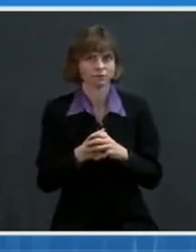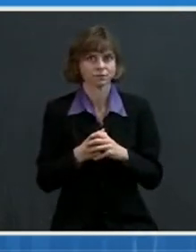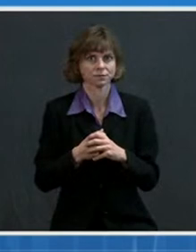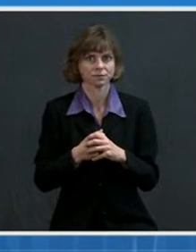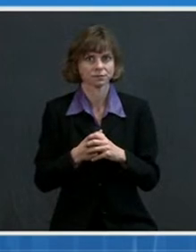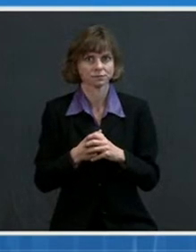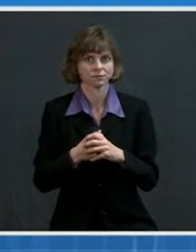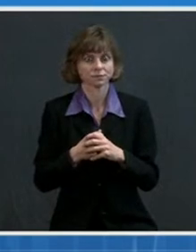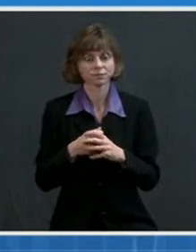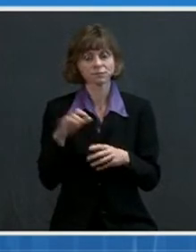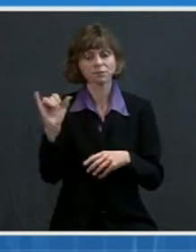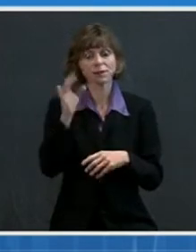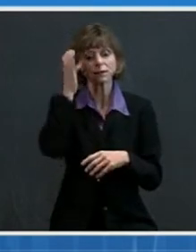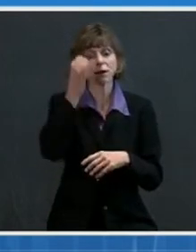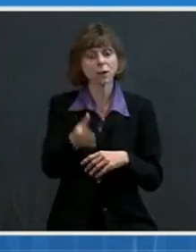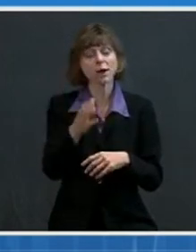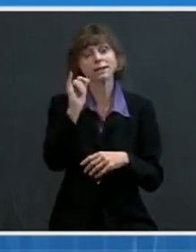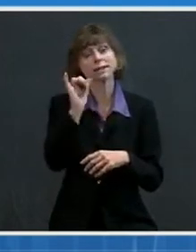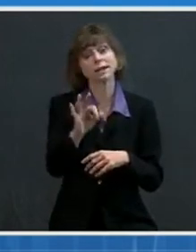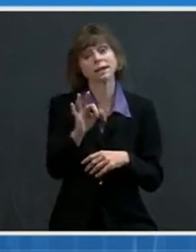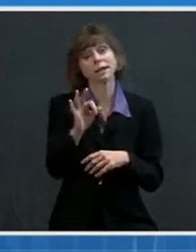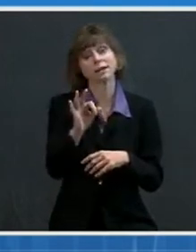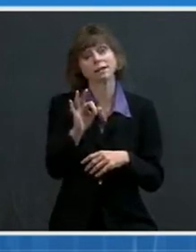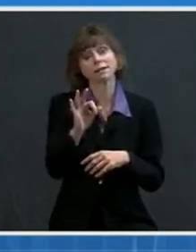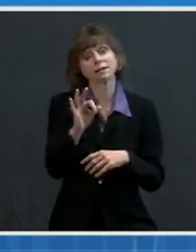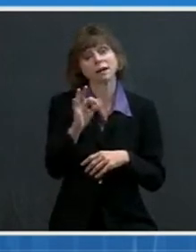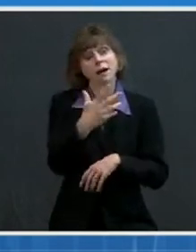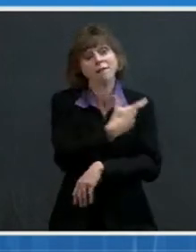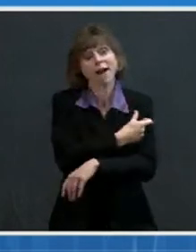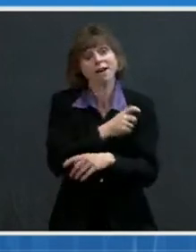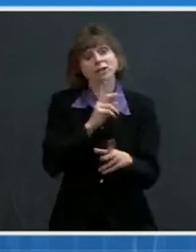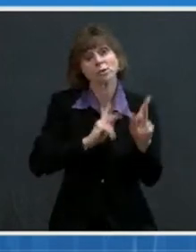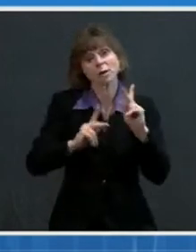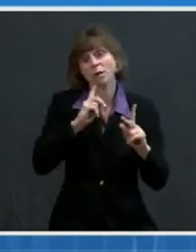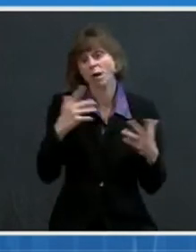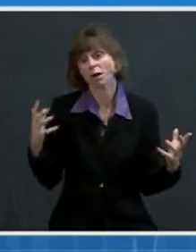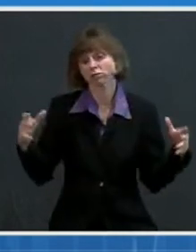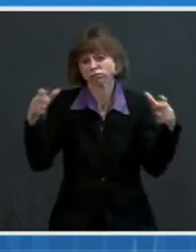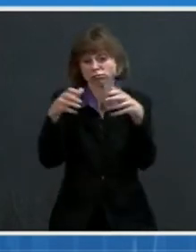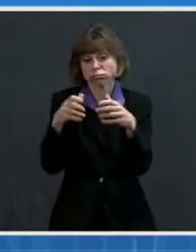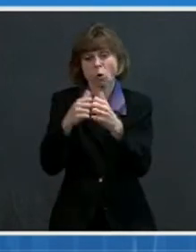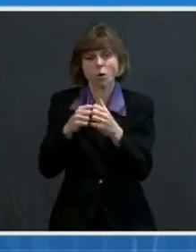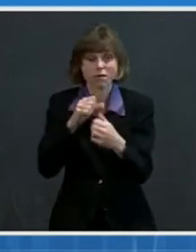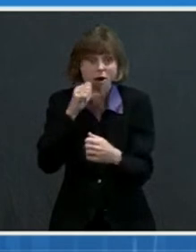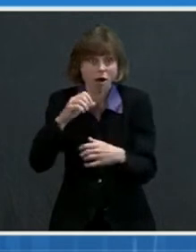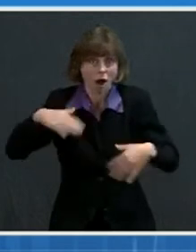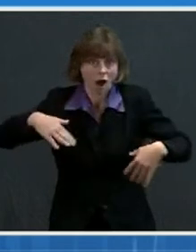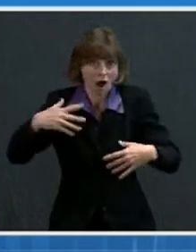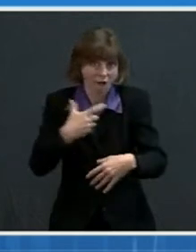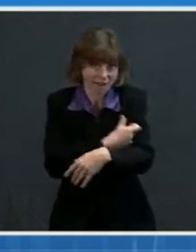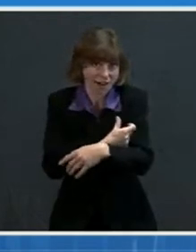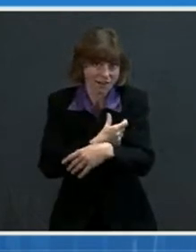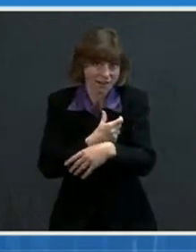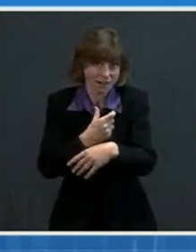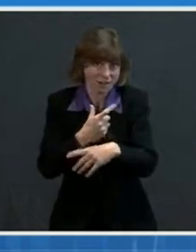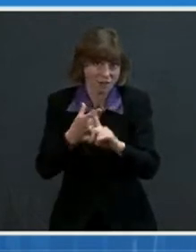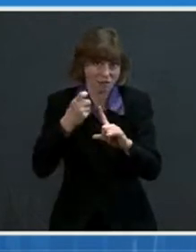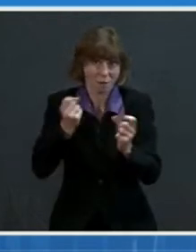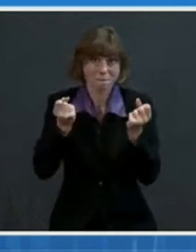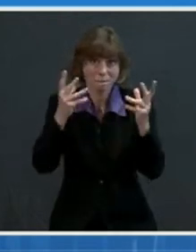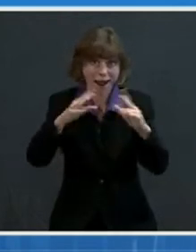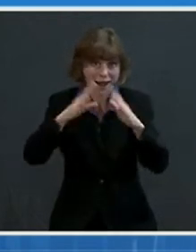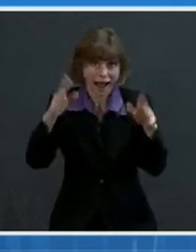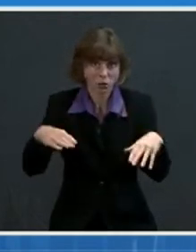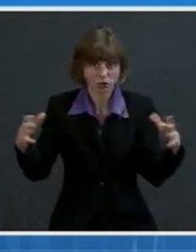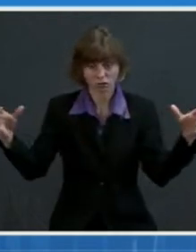are visiting with unvaccinated people from multiple households, everyone should wear masks and physically distance and meet